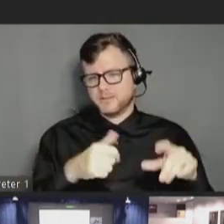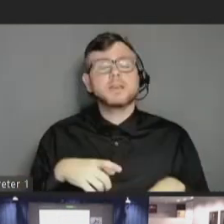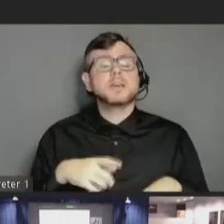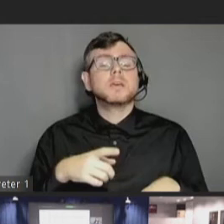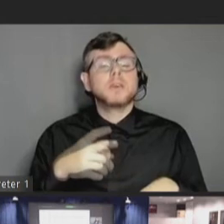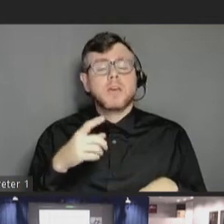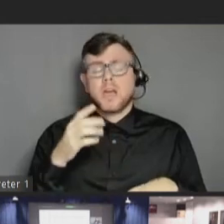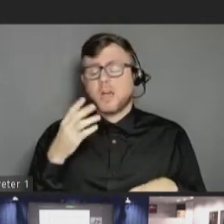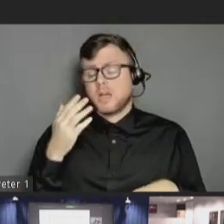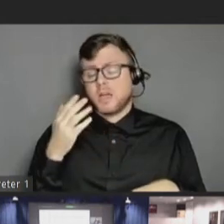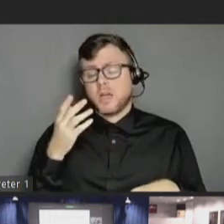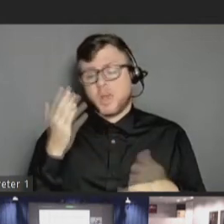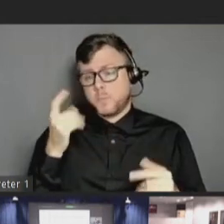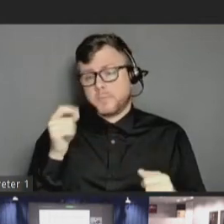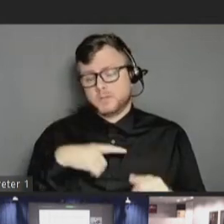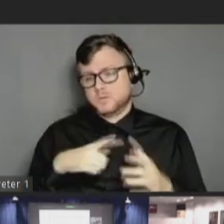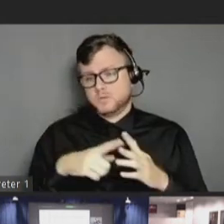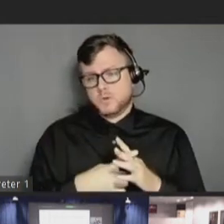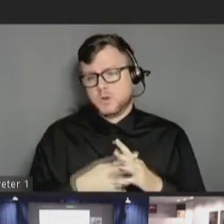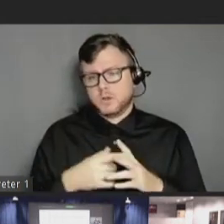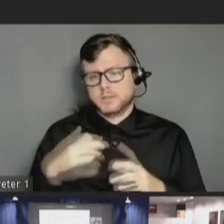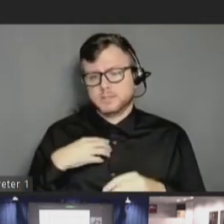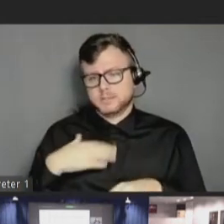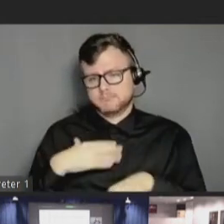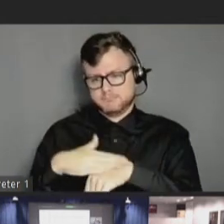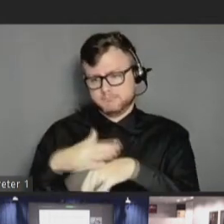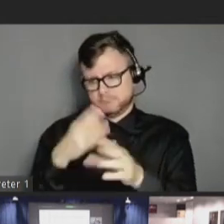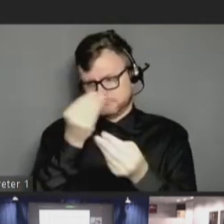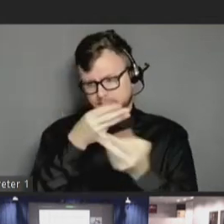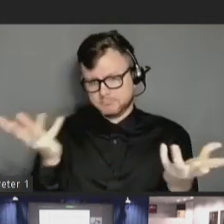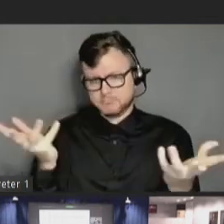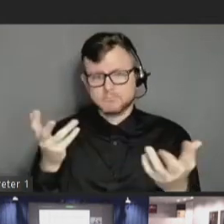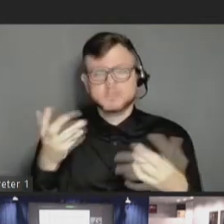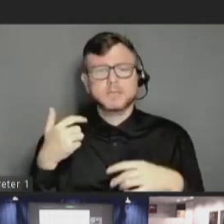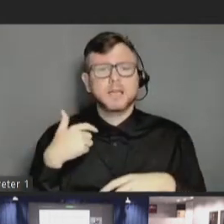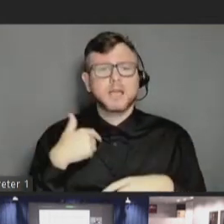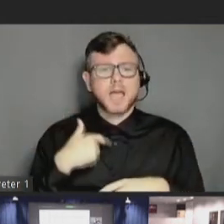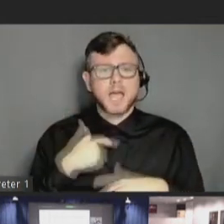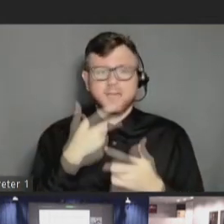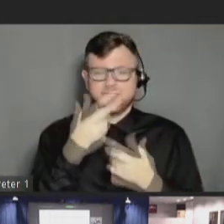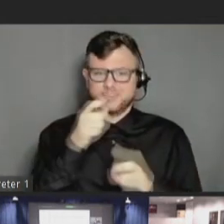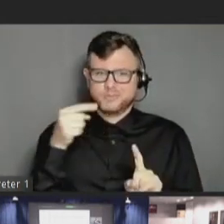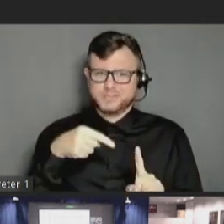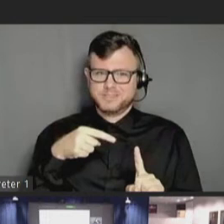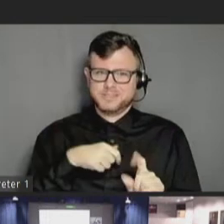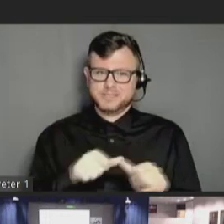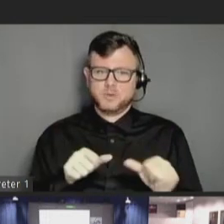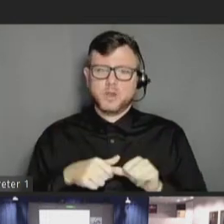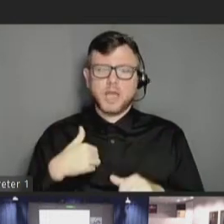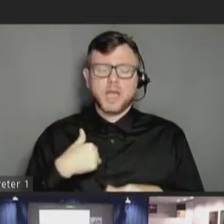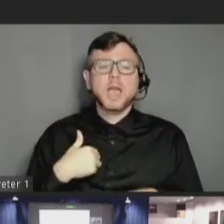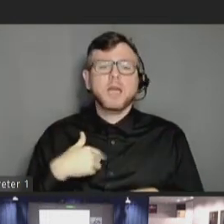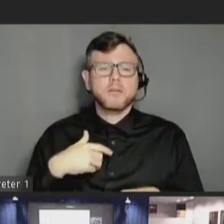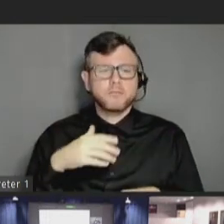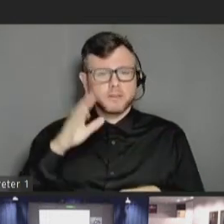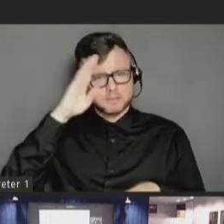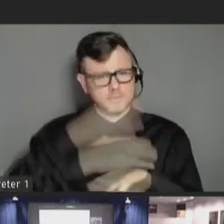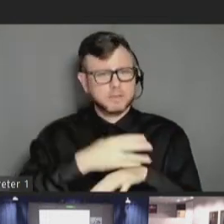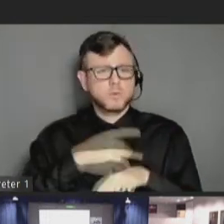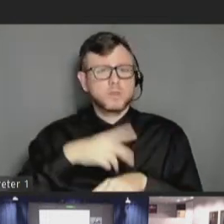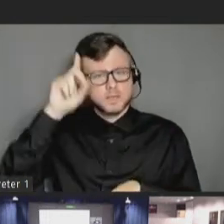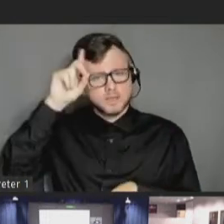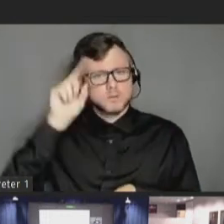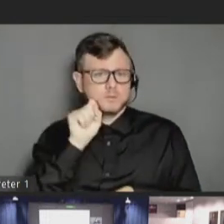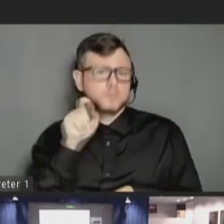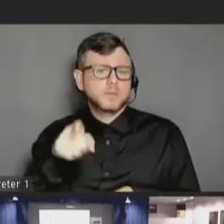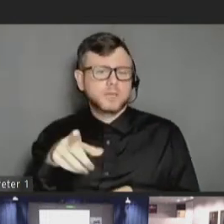this issue. Just for disclosure, I have an interest in this area because I have a son with Down syndrome and I'm involved in the Down syndrome